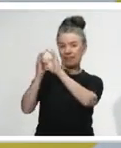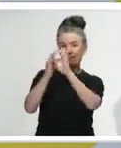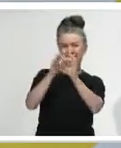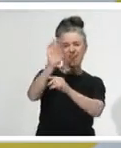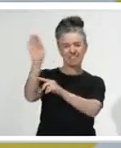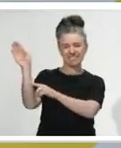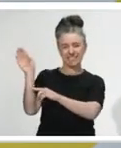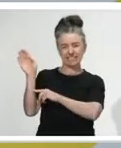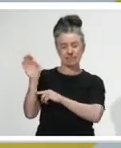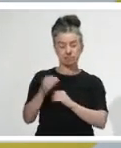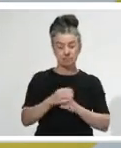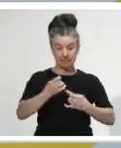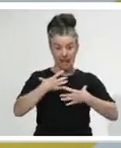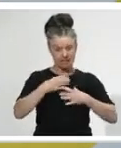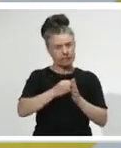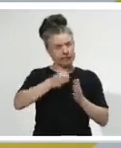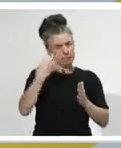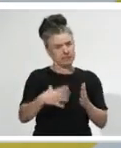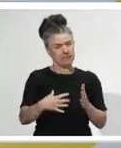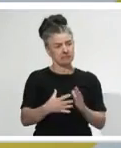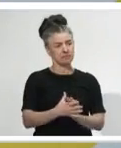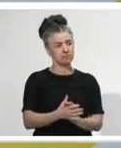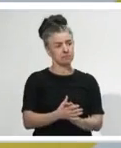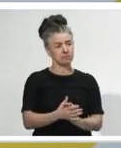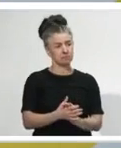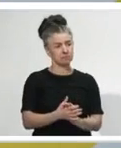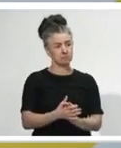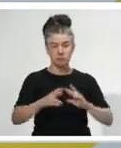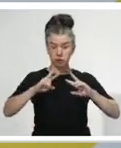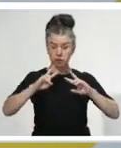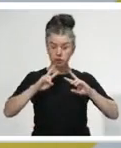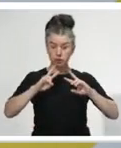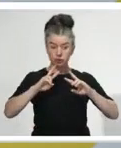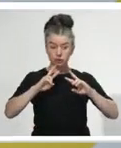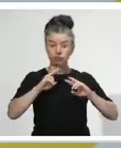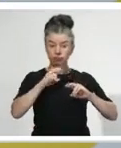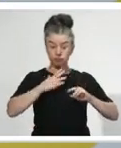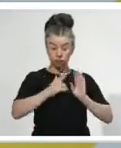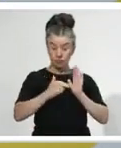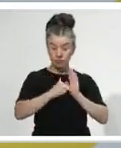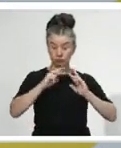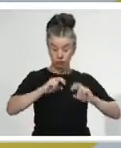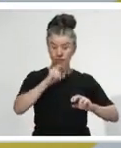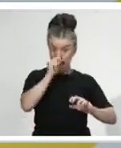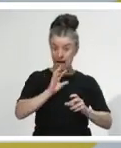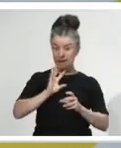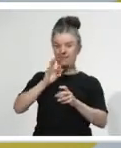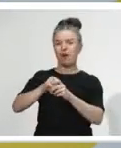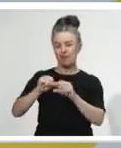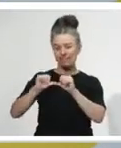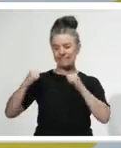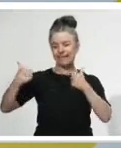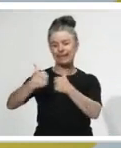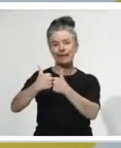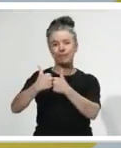It's very expensive and that doesn't mean that our research groups here couldn't do elements of the research that will contribute to international